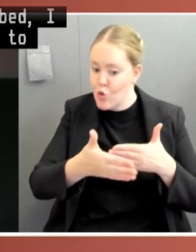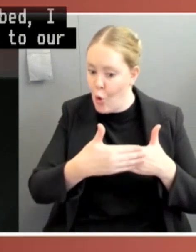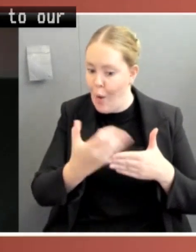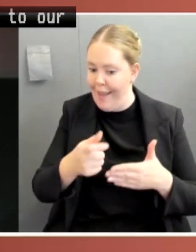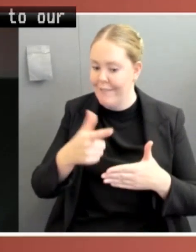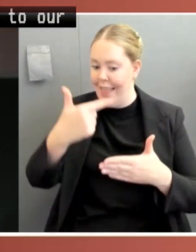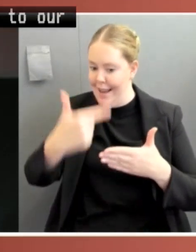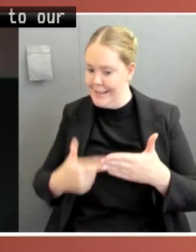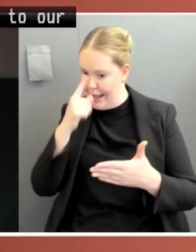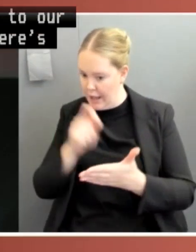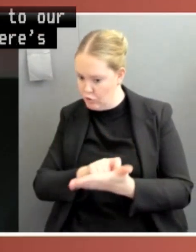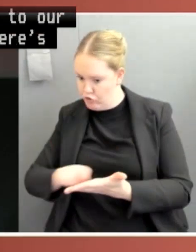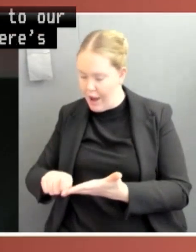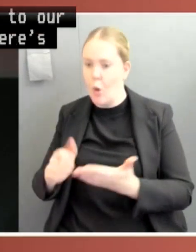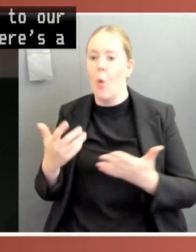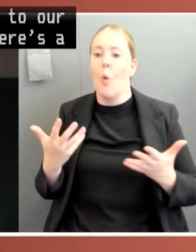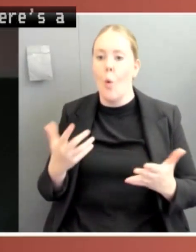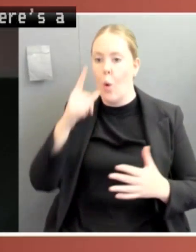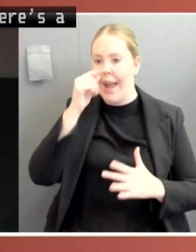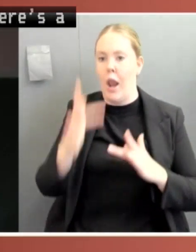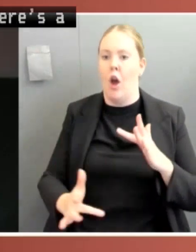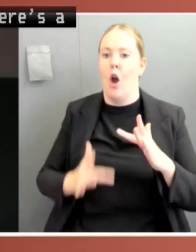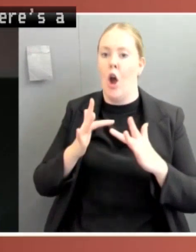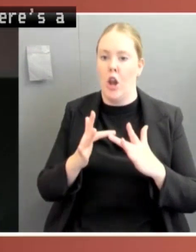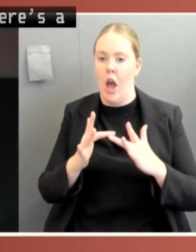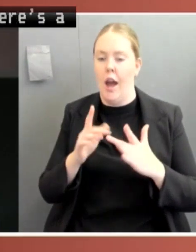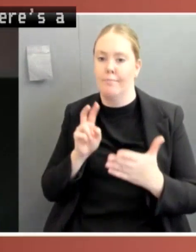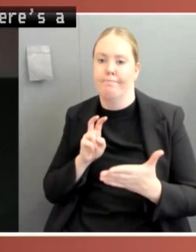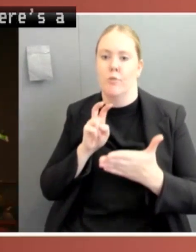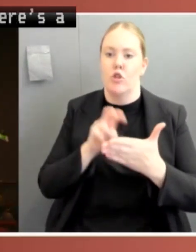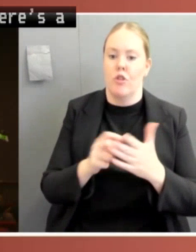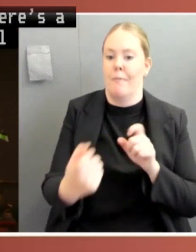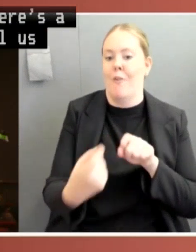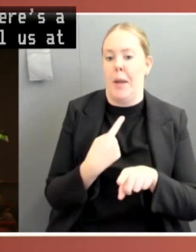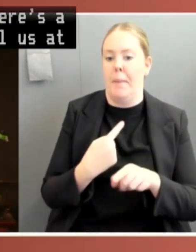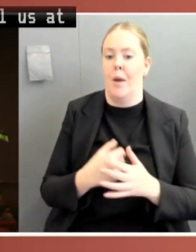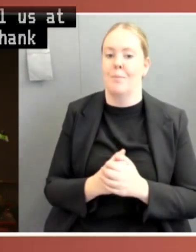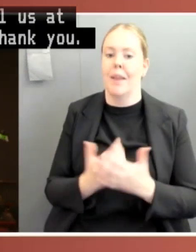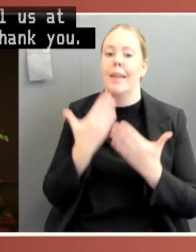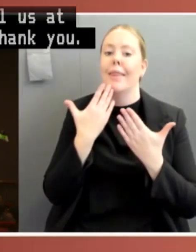at abh.gov.au and thank you that concludes our formal proceedings thank you